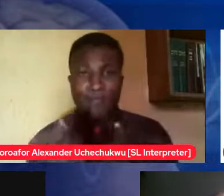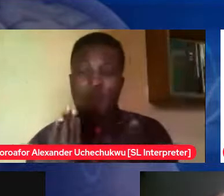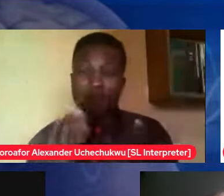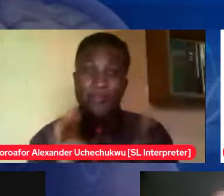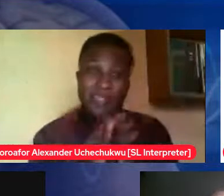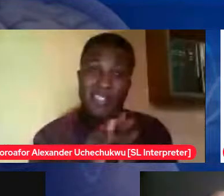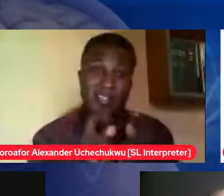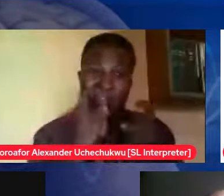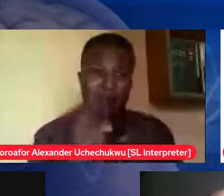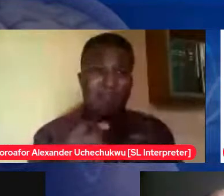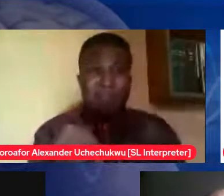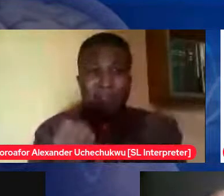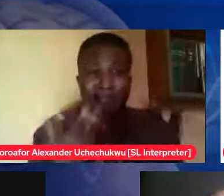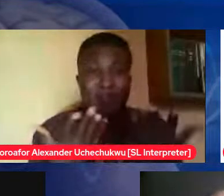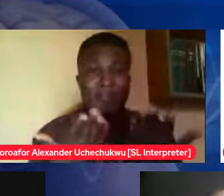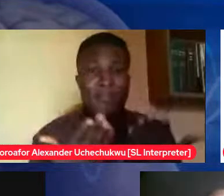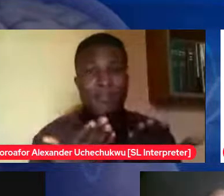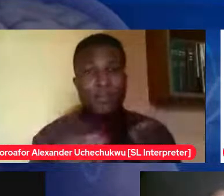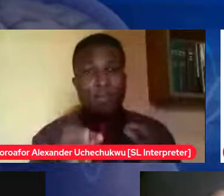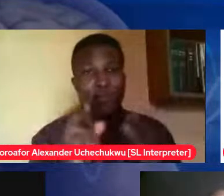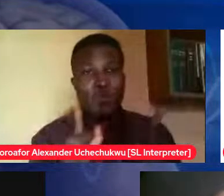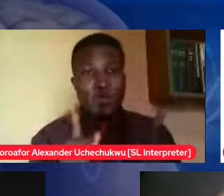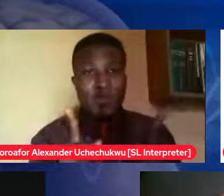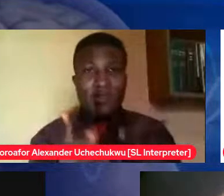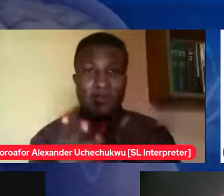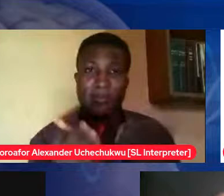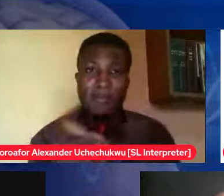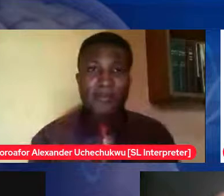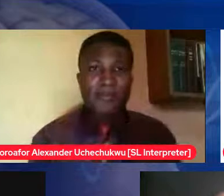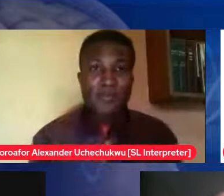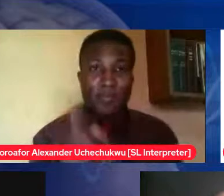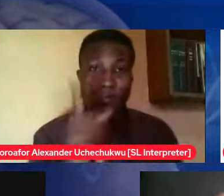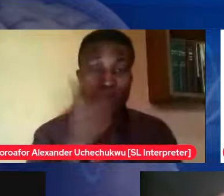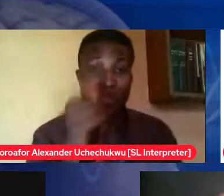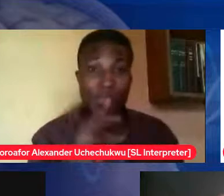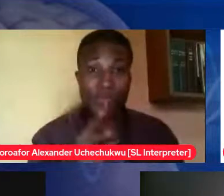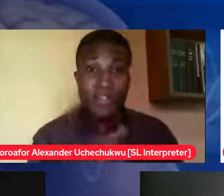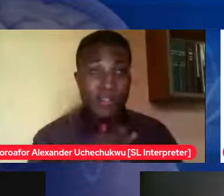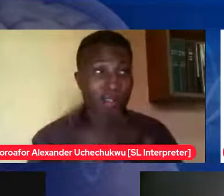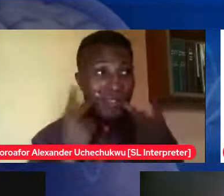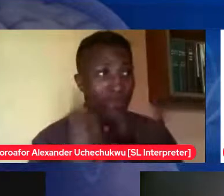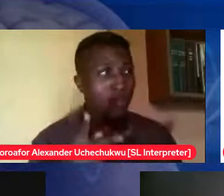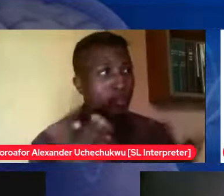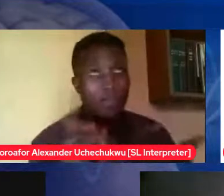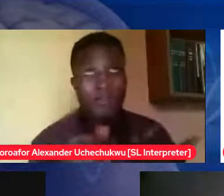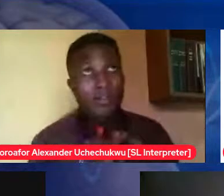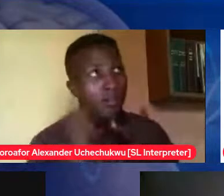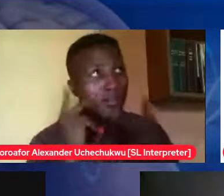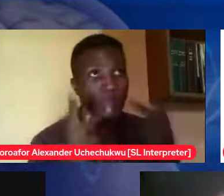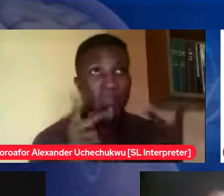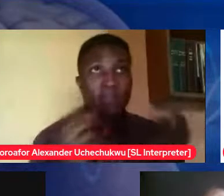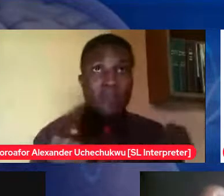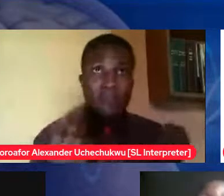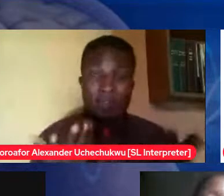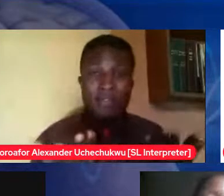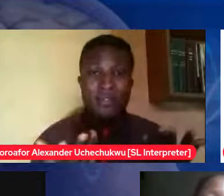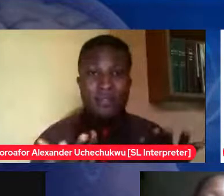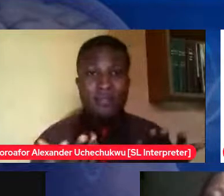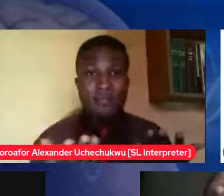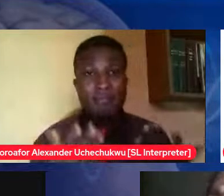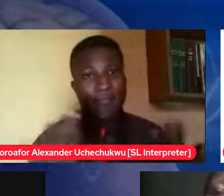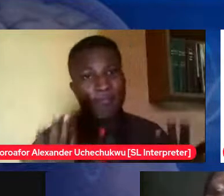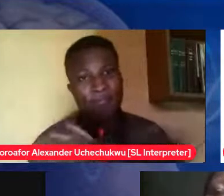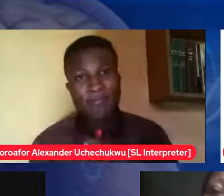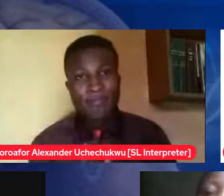cha bring your head up from work for a minute to ask me and take okay the guy there you have six grandchildren there's nothing